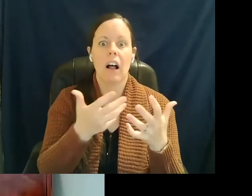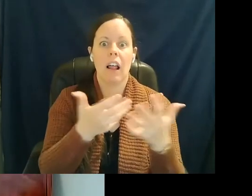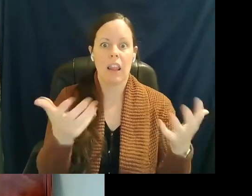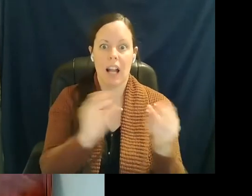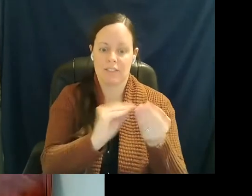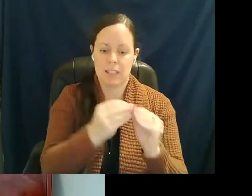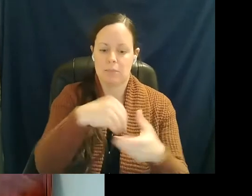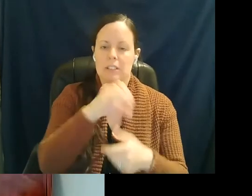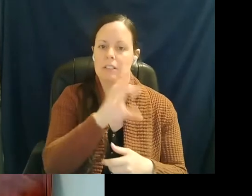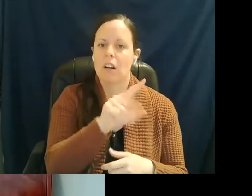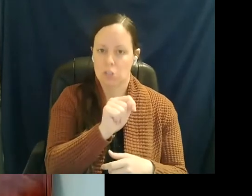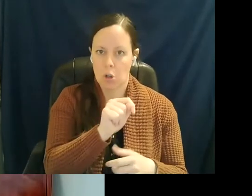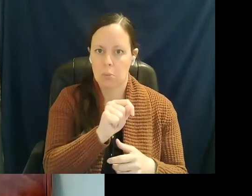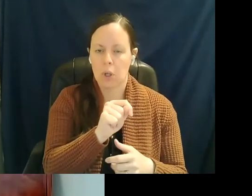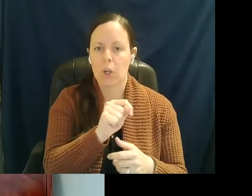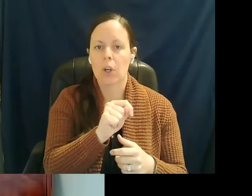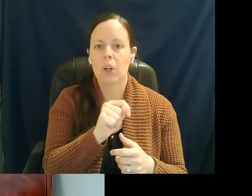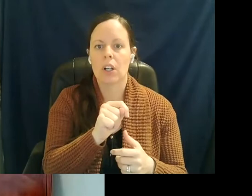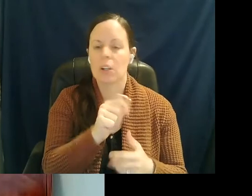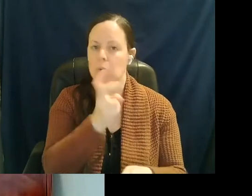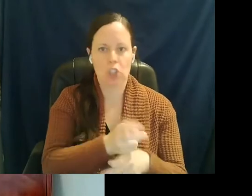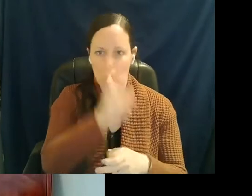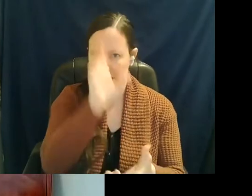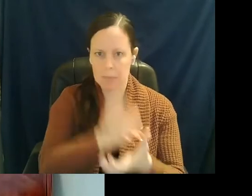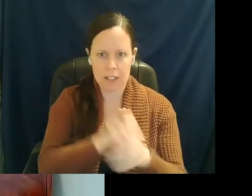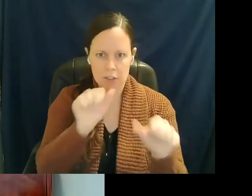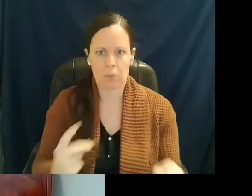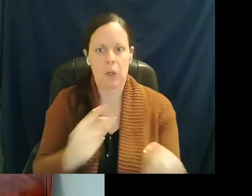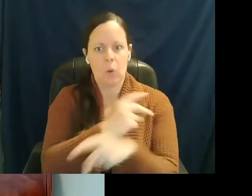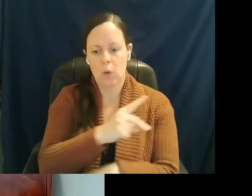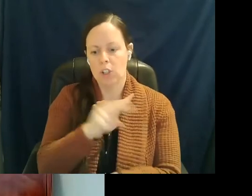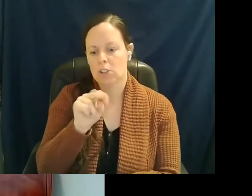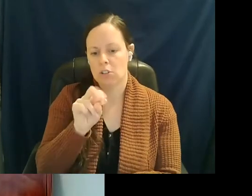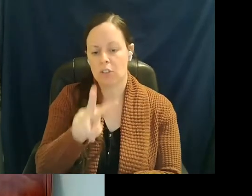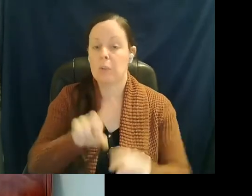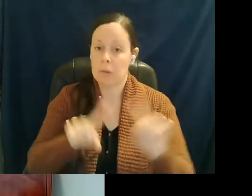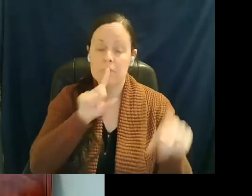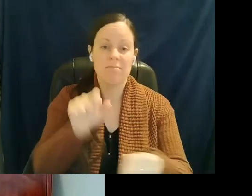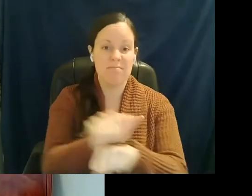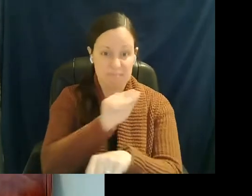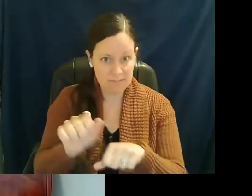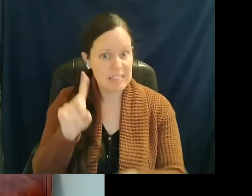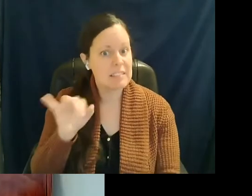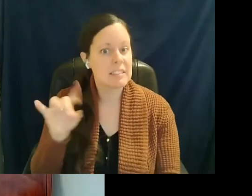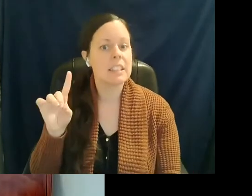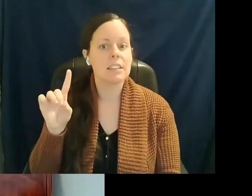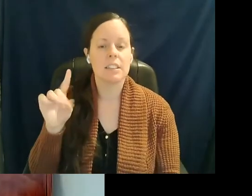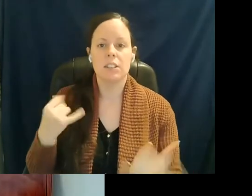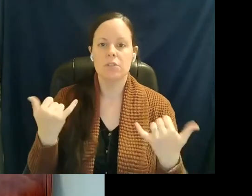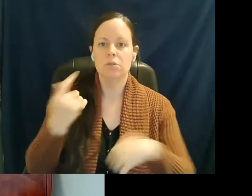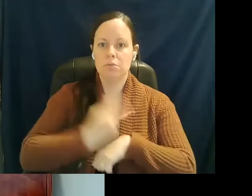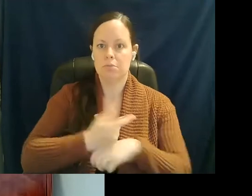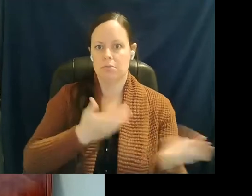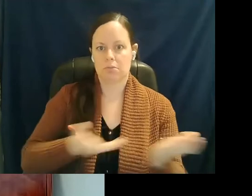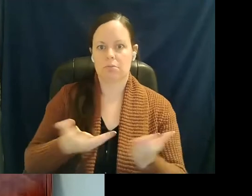and it was hard to believe that it would get worse in November, but indeed it has. To date, we have transported